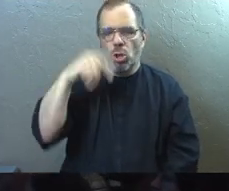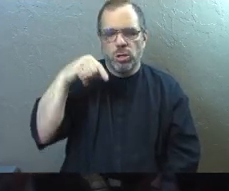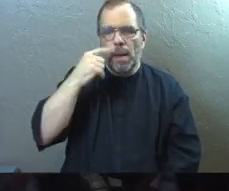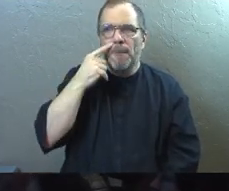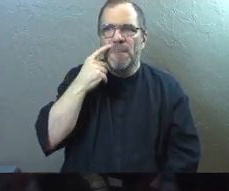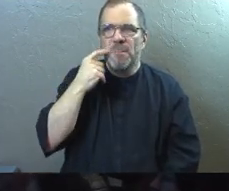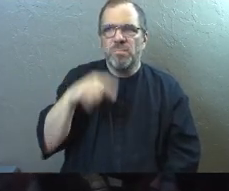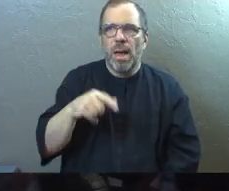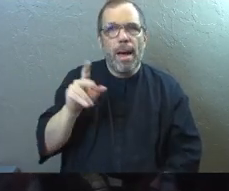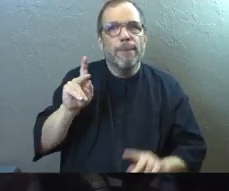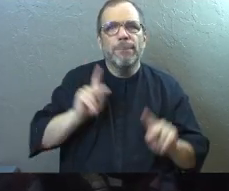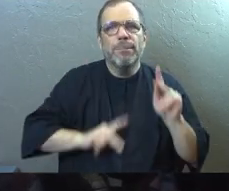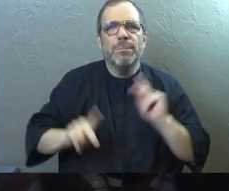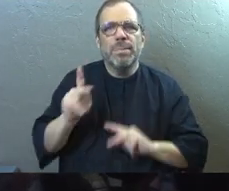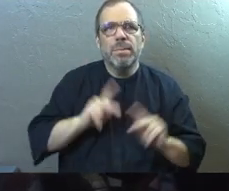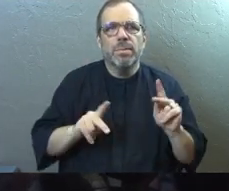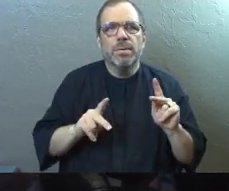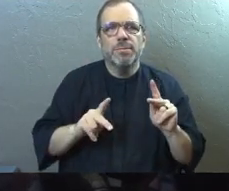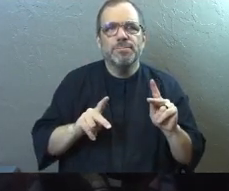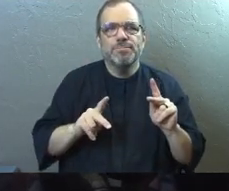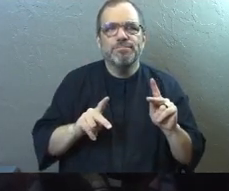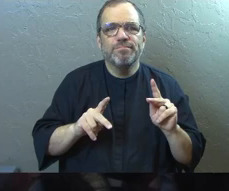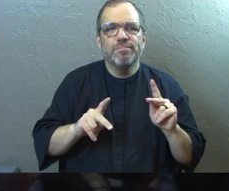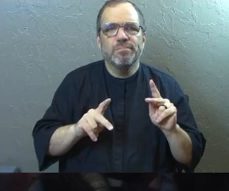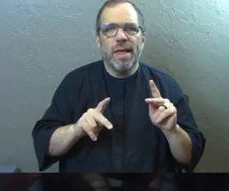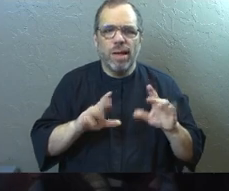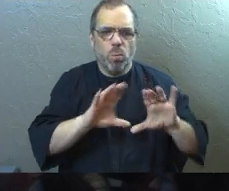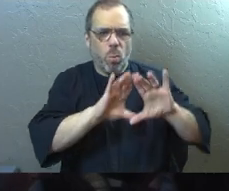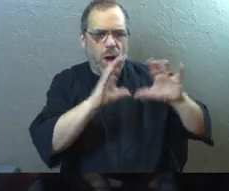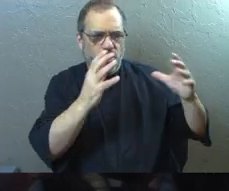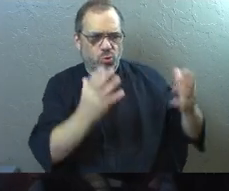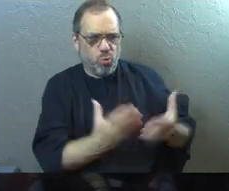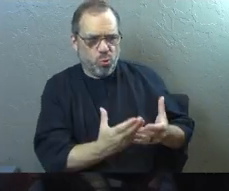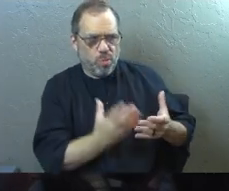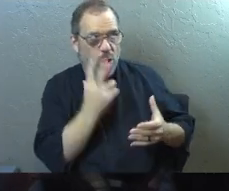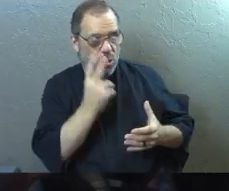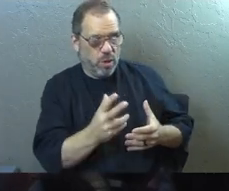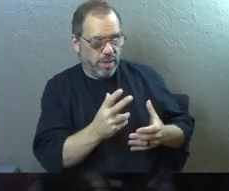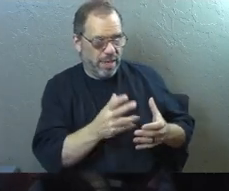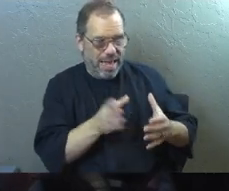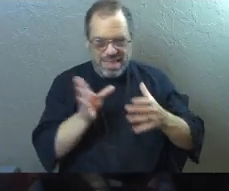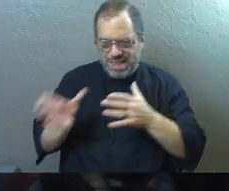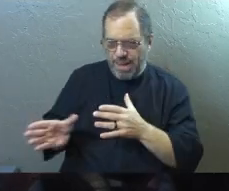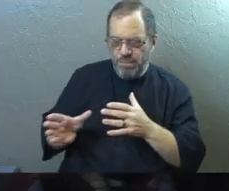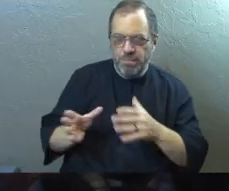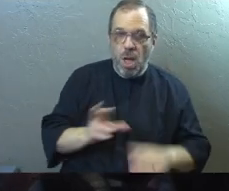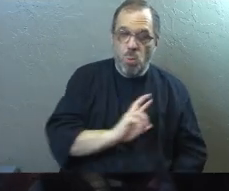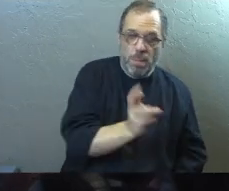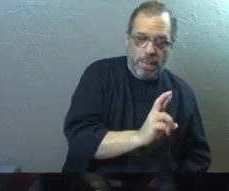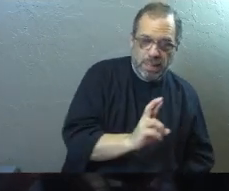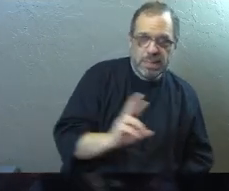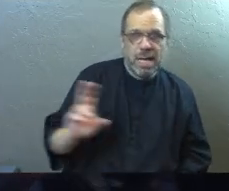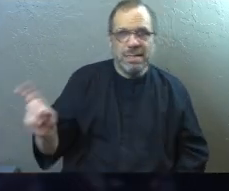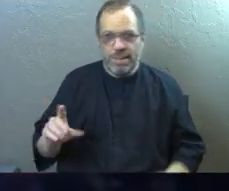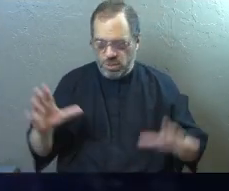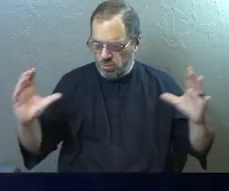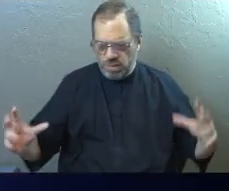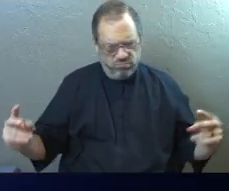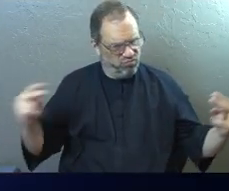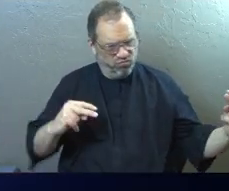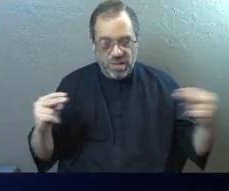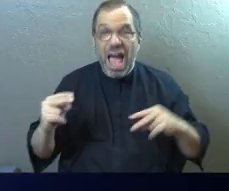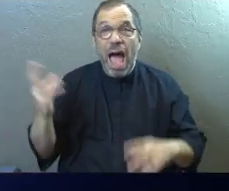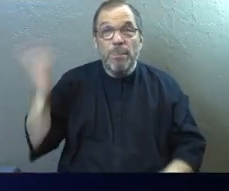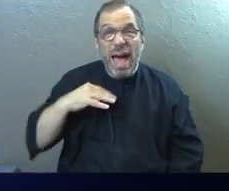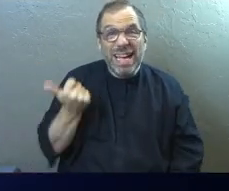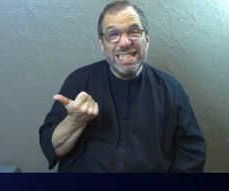at how people in one party look at the other party. And it goes all the way back